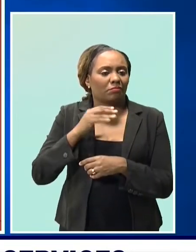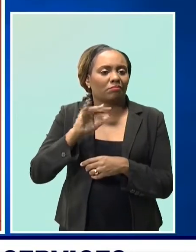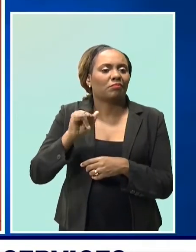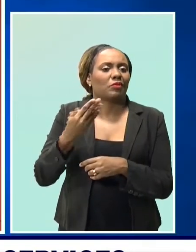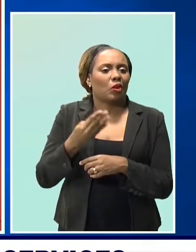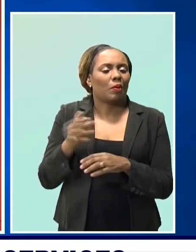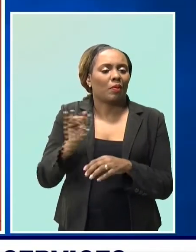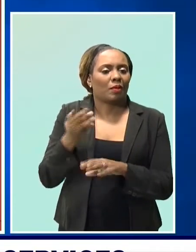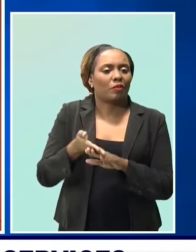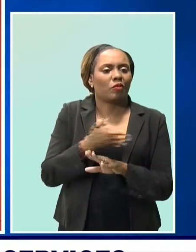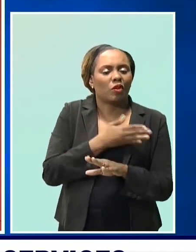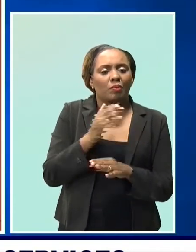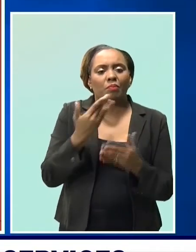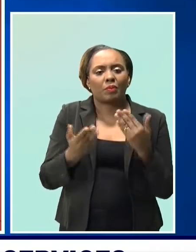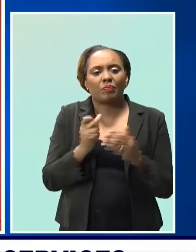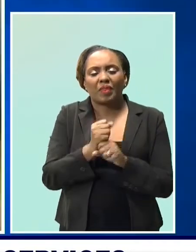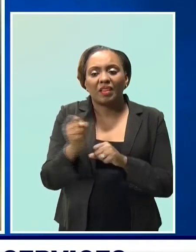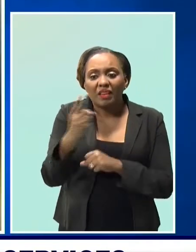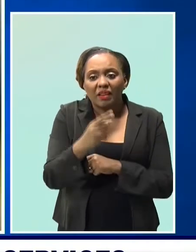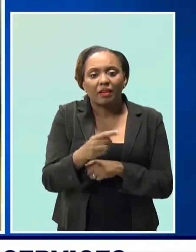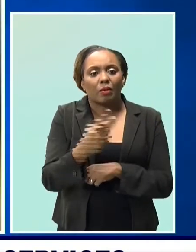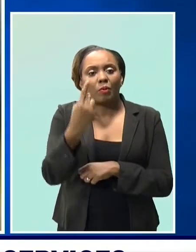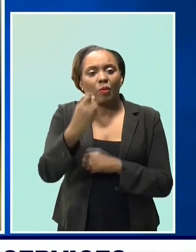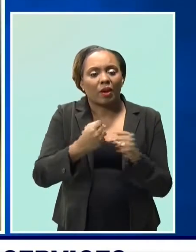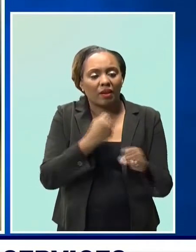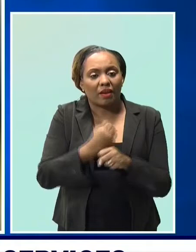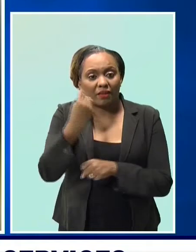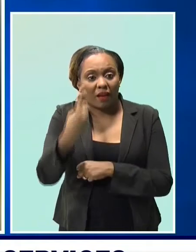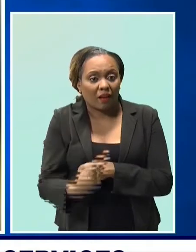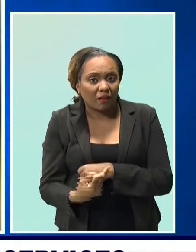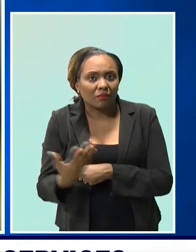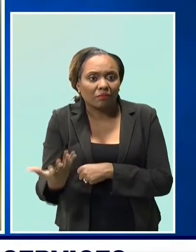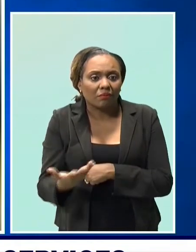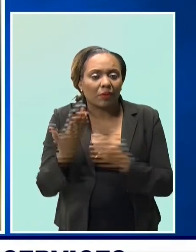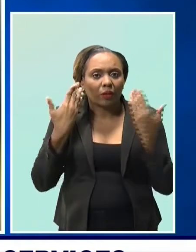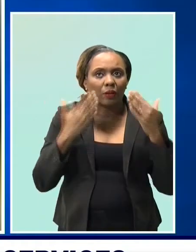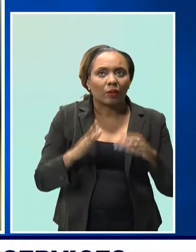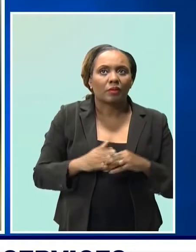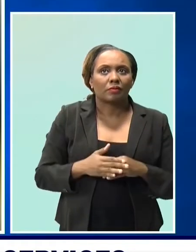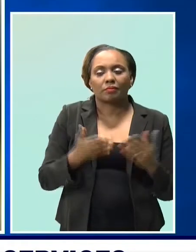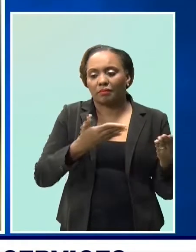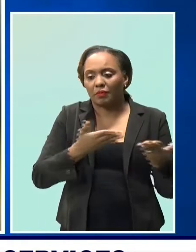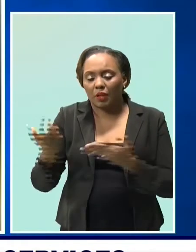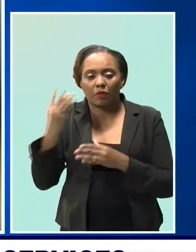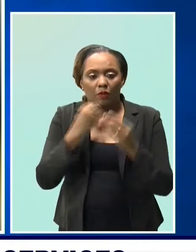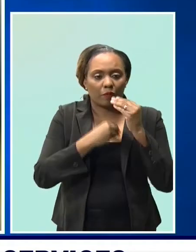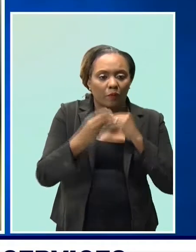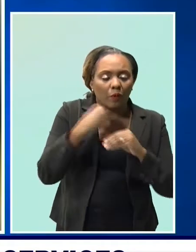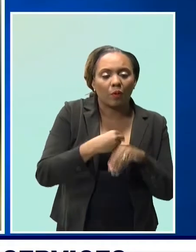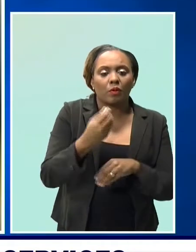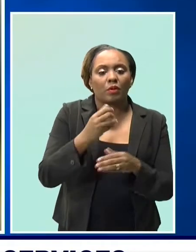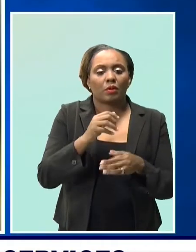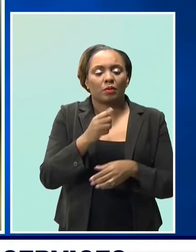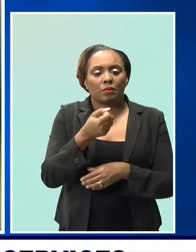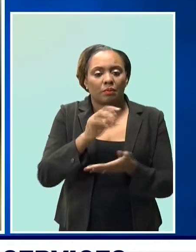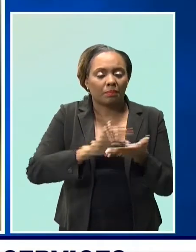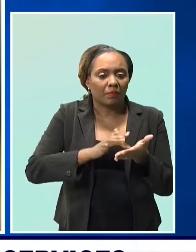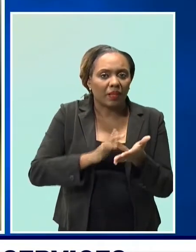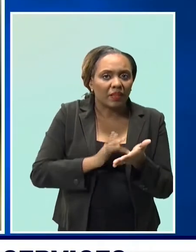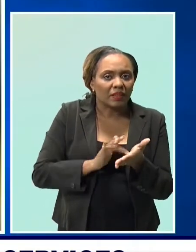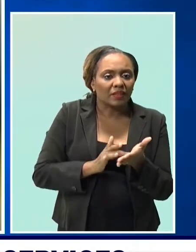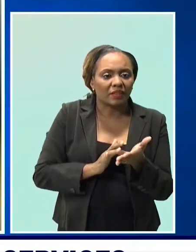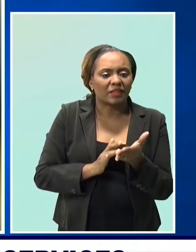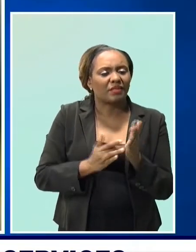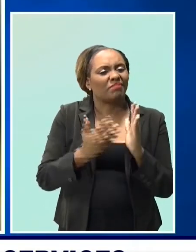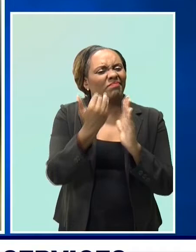you know, probably a year, year and a half, I don't know how long. Delivery services for meals, groceries and medical supplies are among